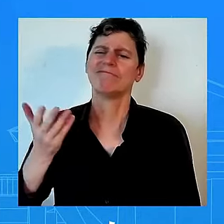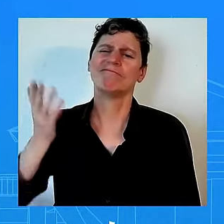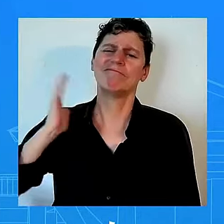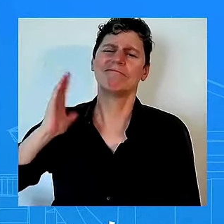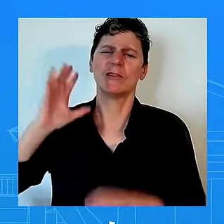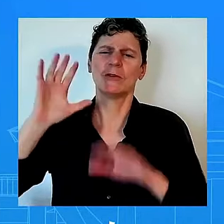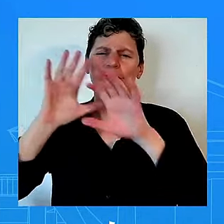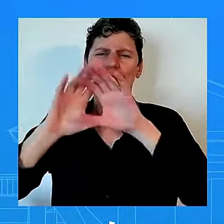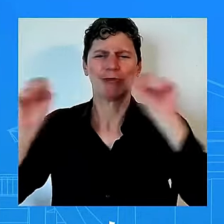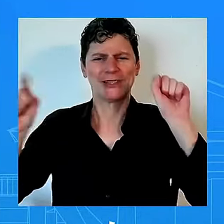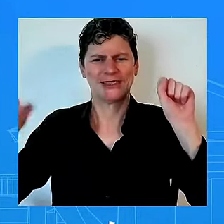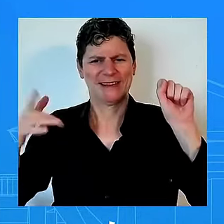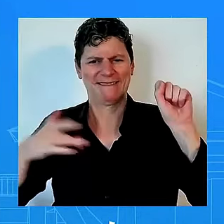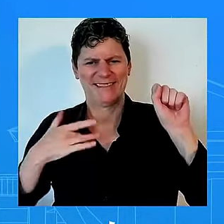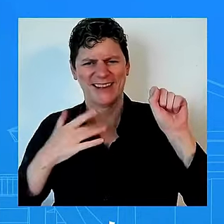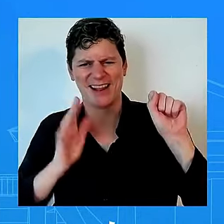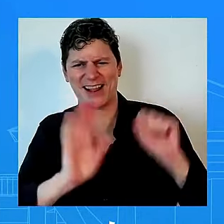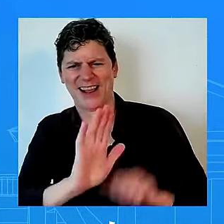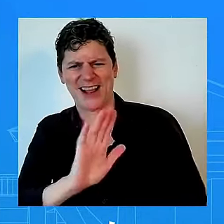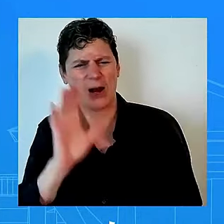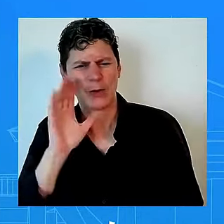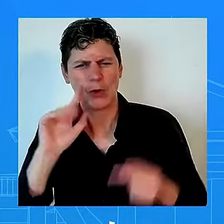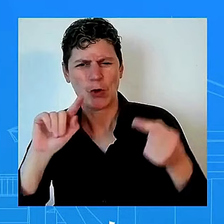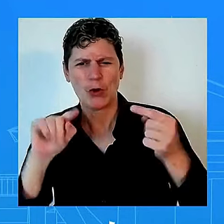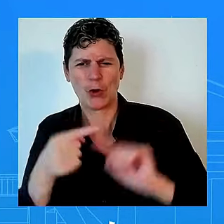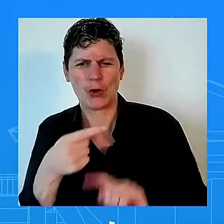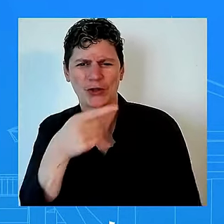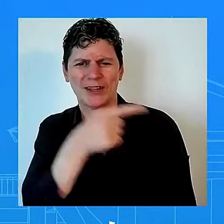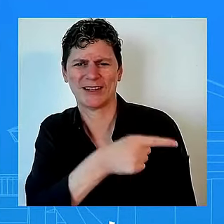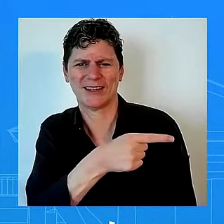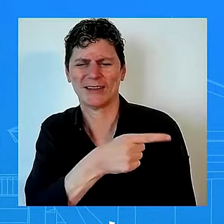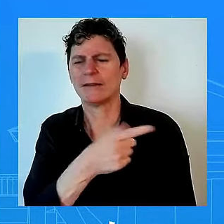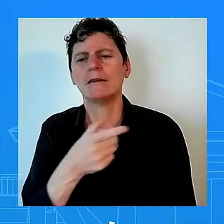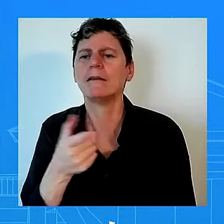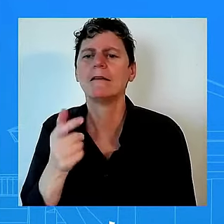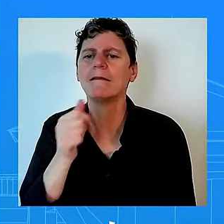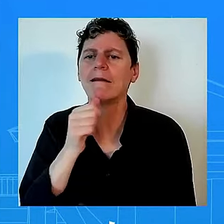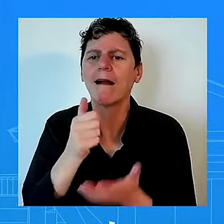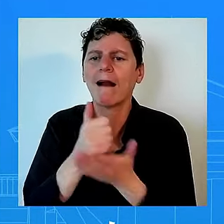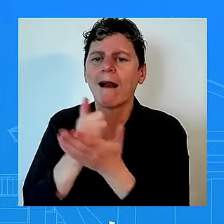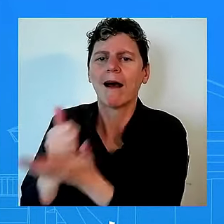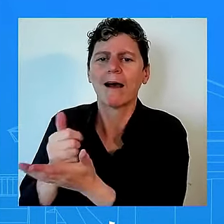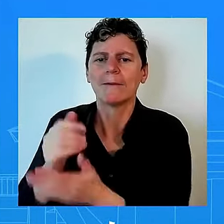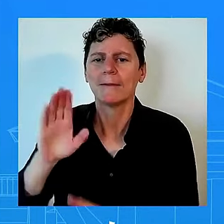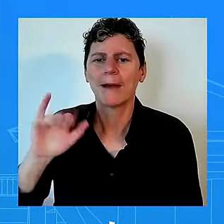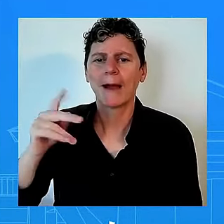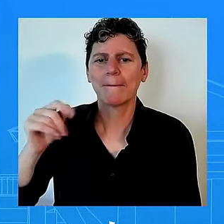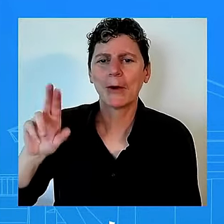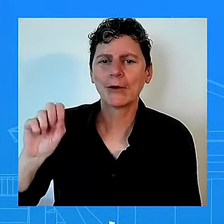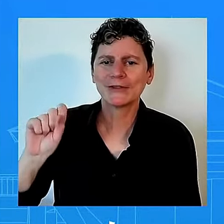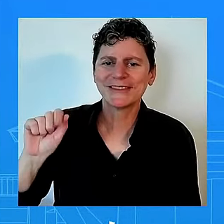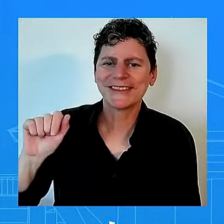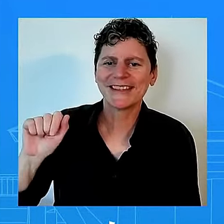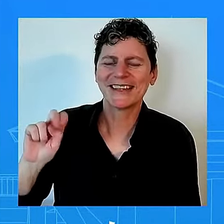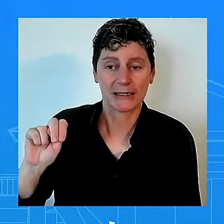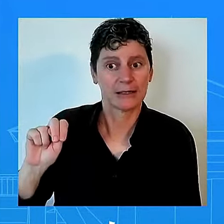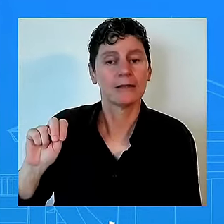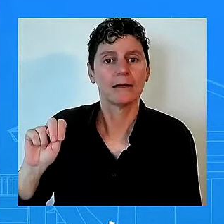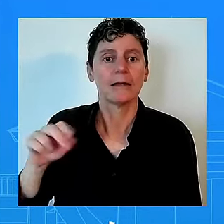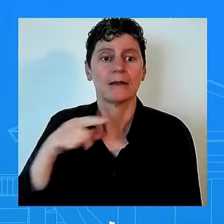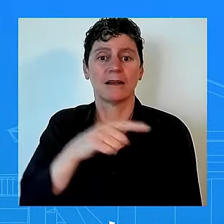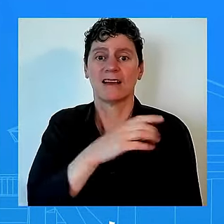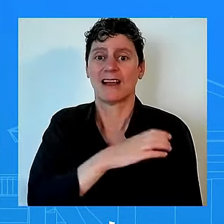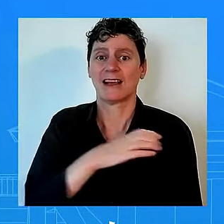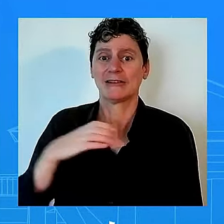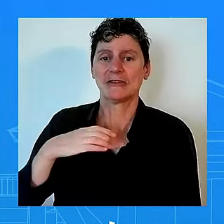more i would have given more resources to cities like springfield ohio but i don't want it to to